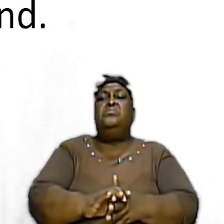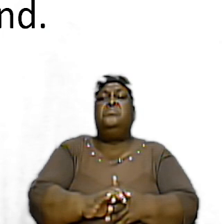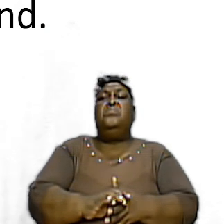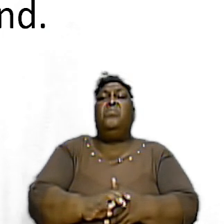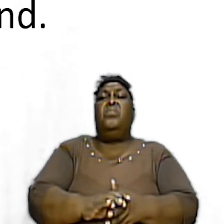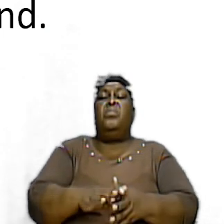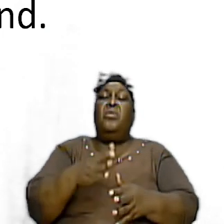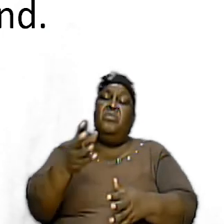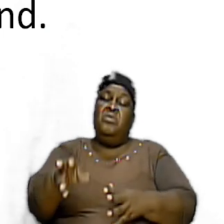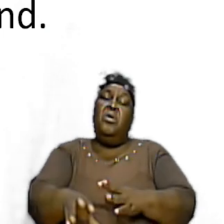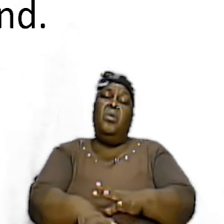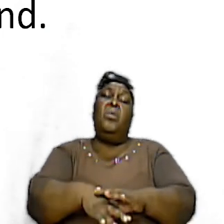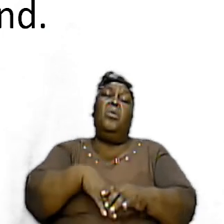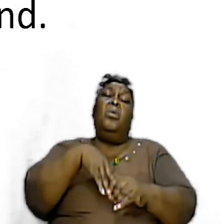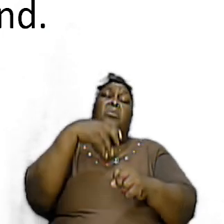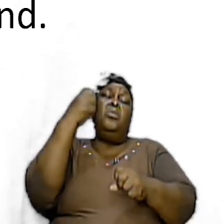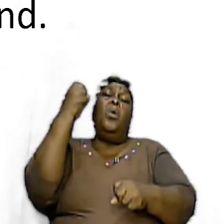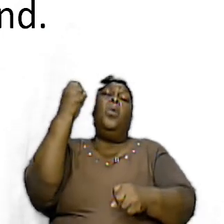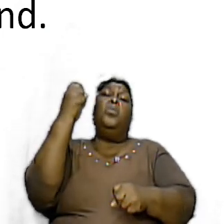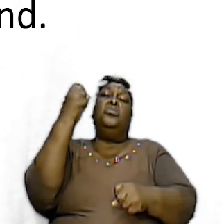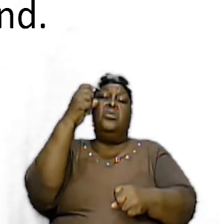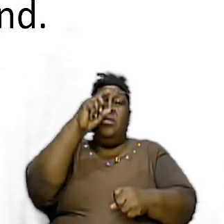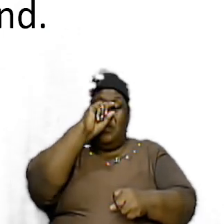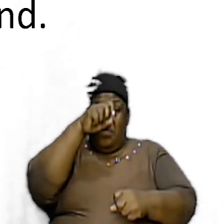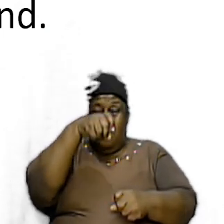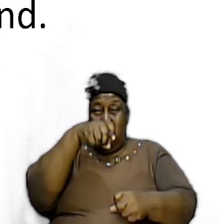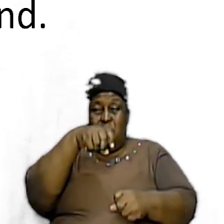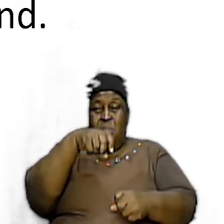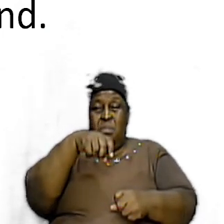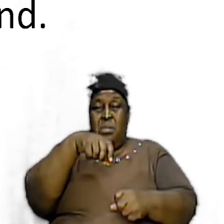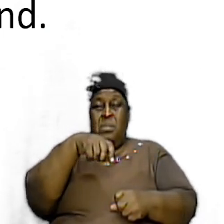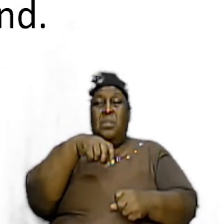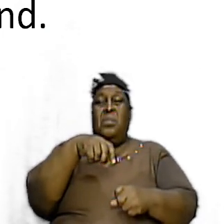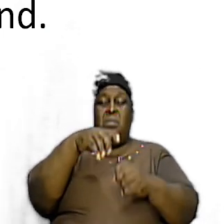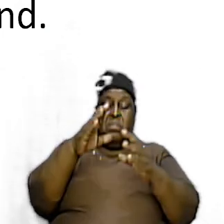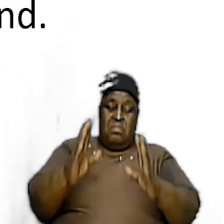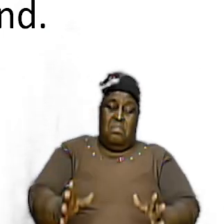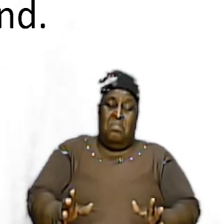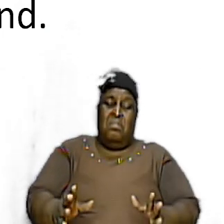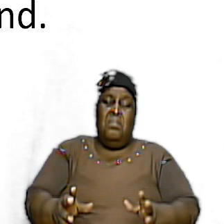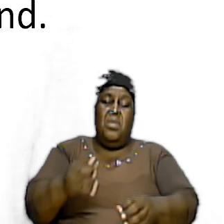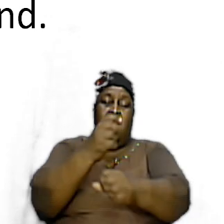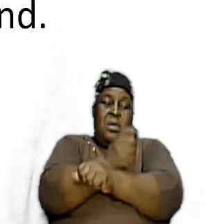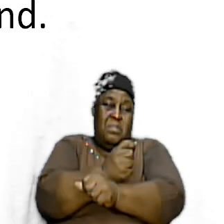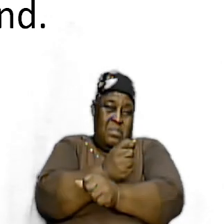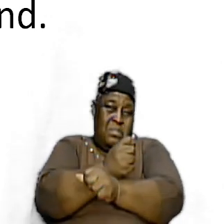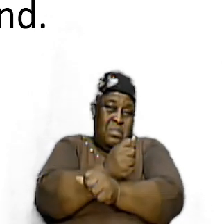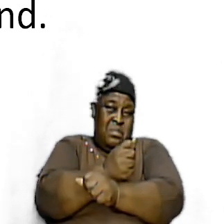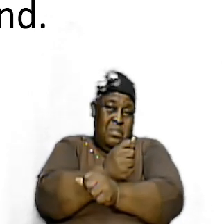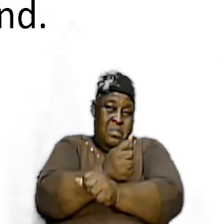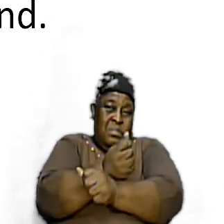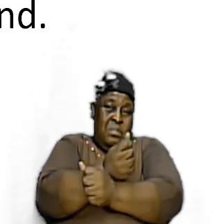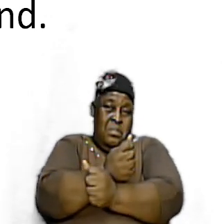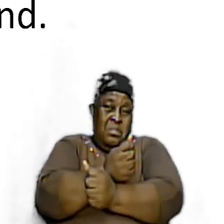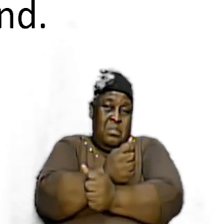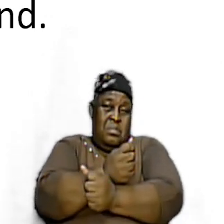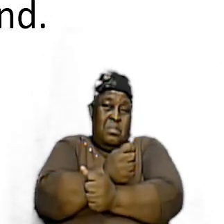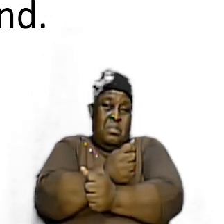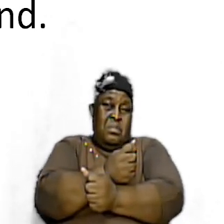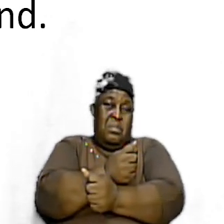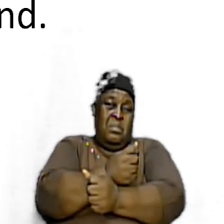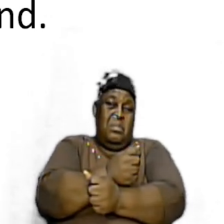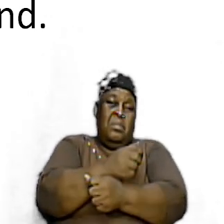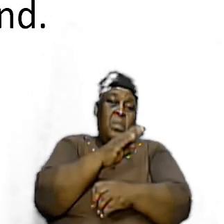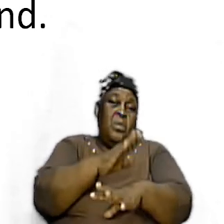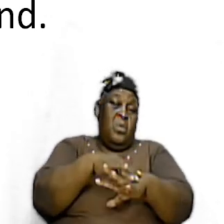exiting Egypt they're leaving Egyptian captivity the term